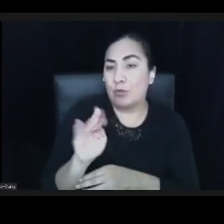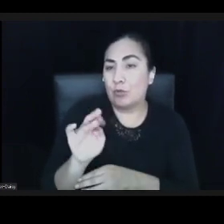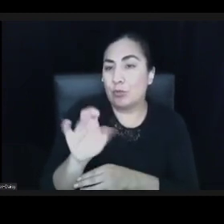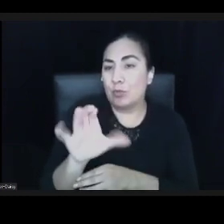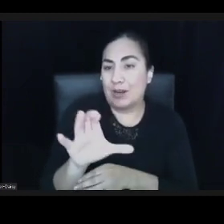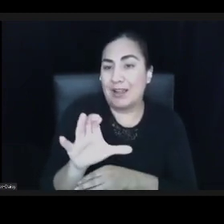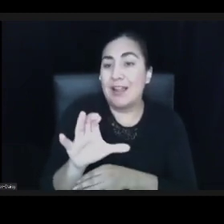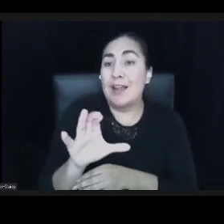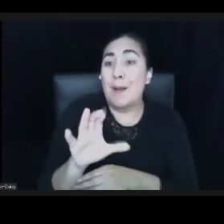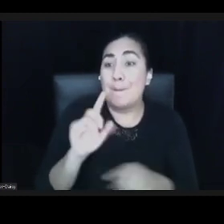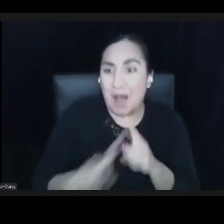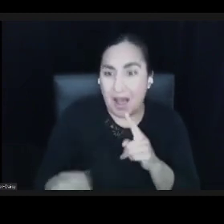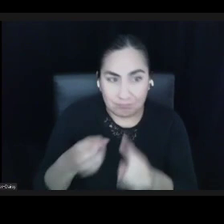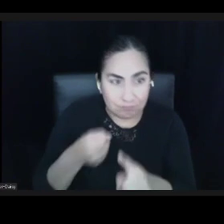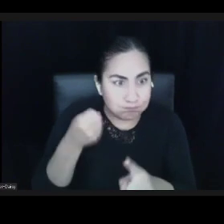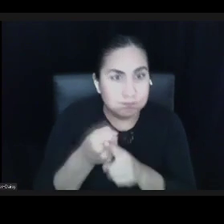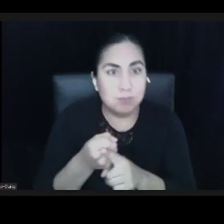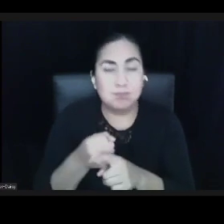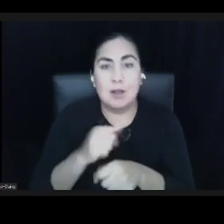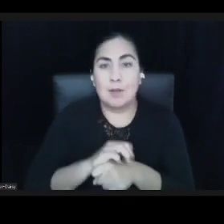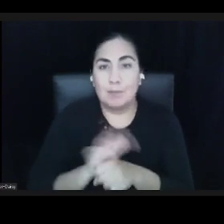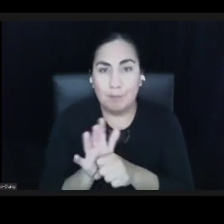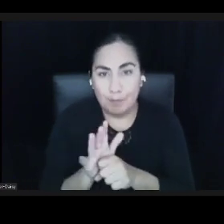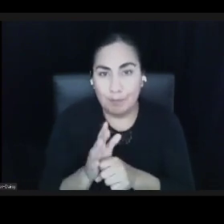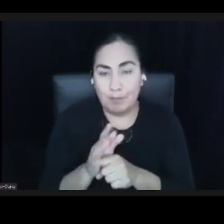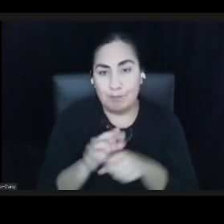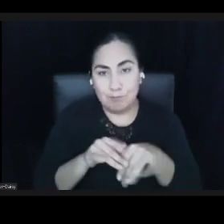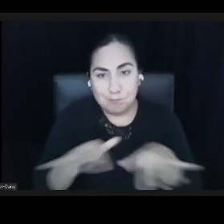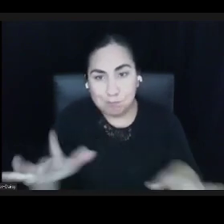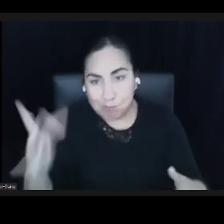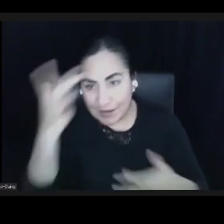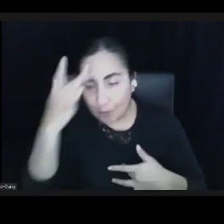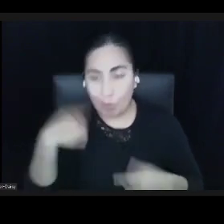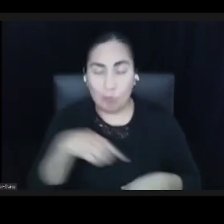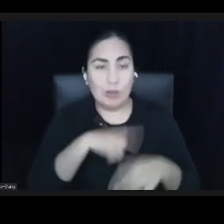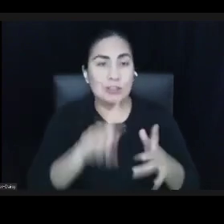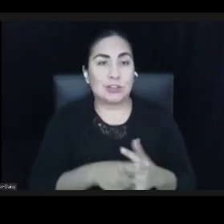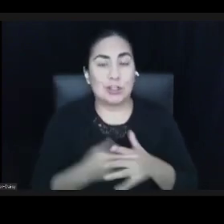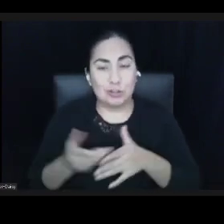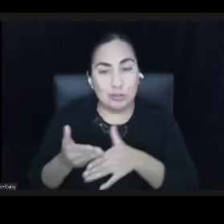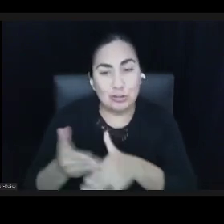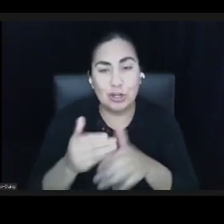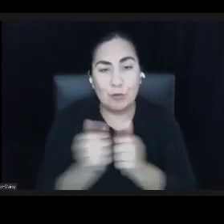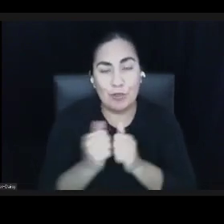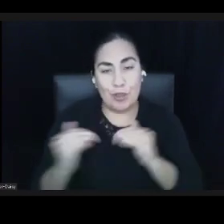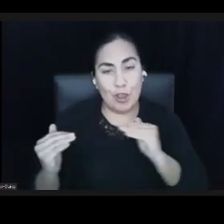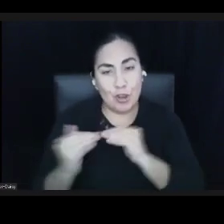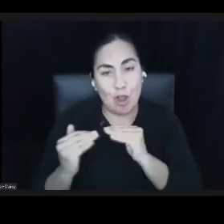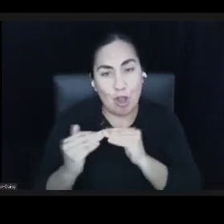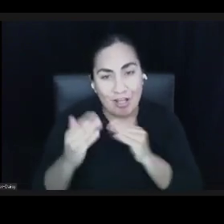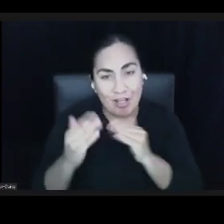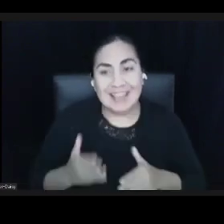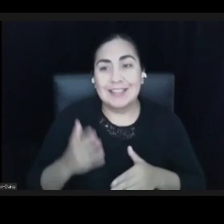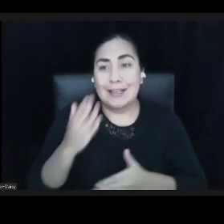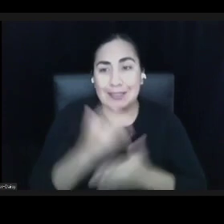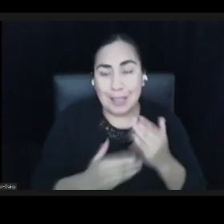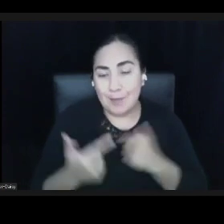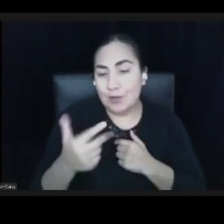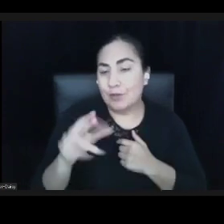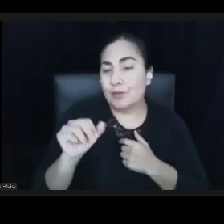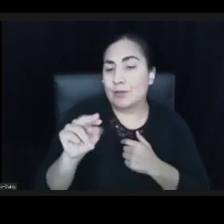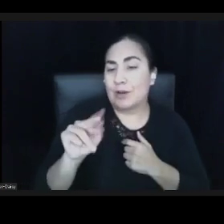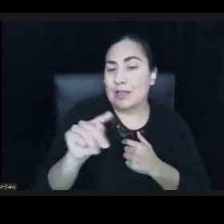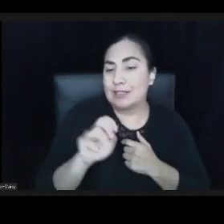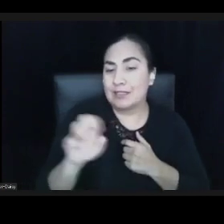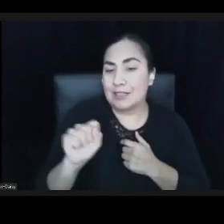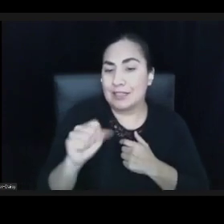we started to share with colleagues some grantees and a number of the pooled funds that have been established in New